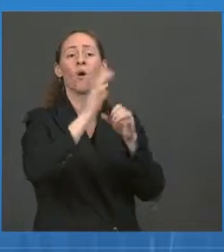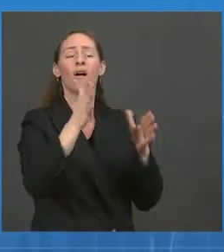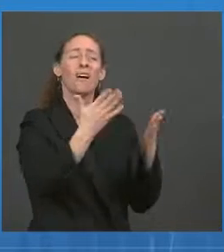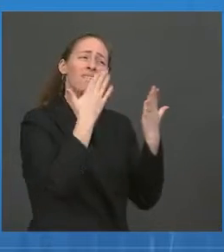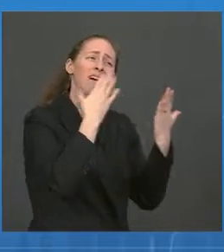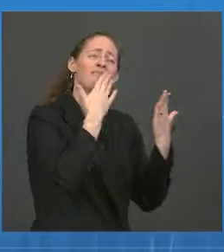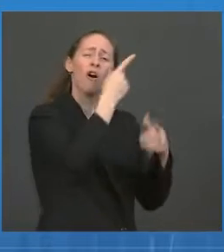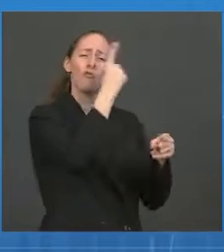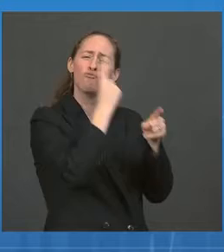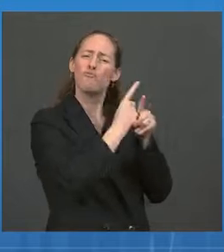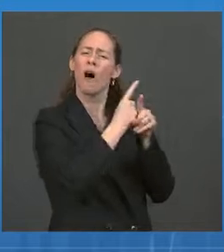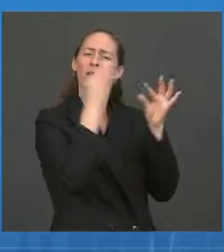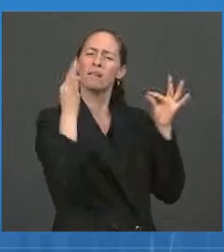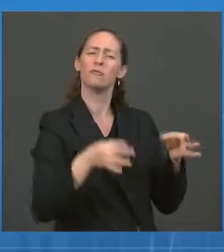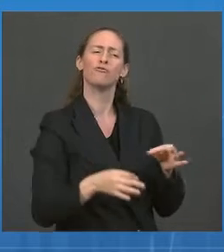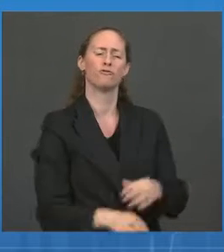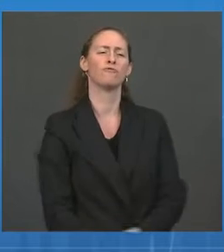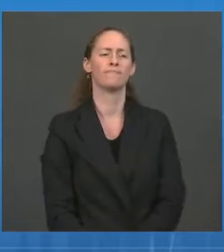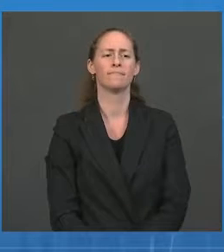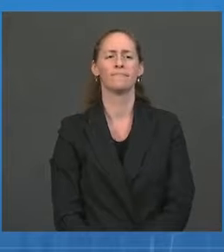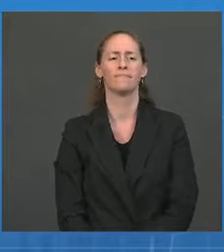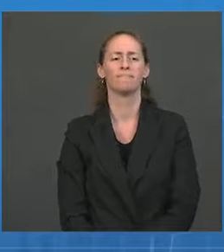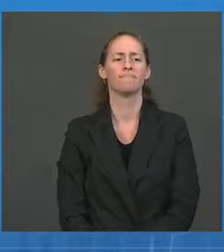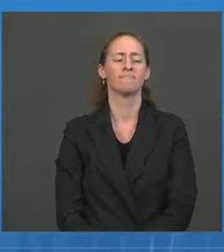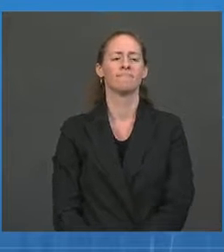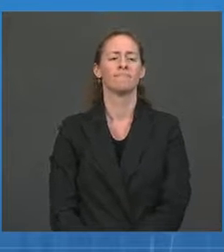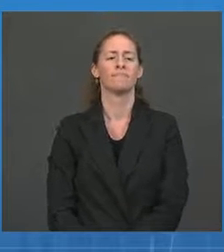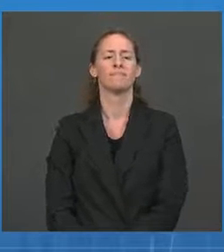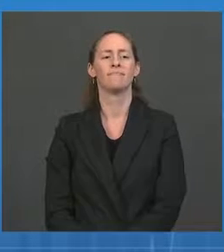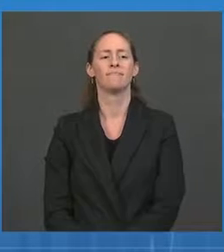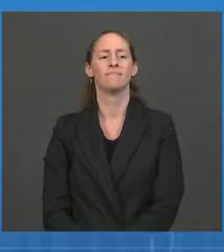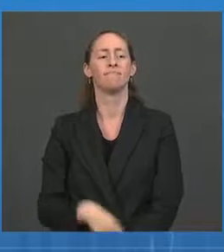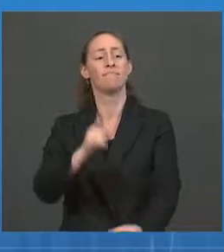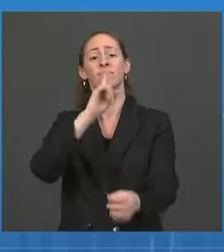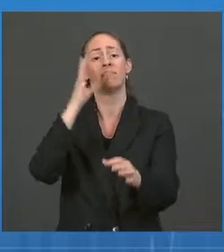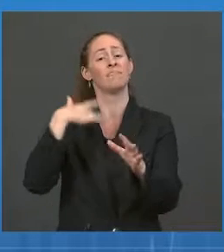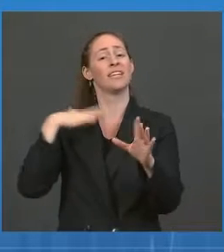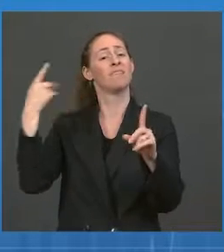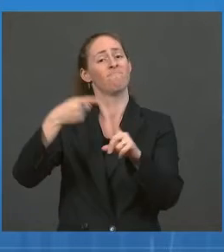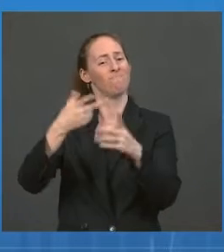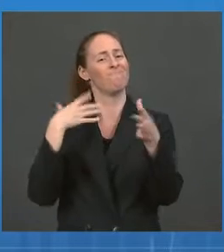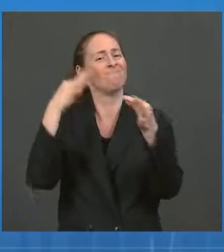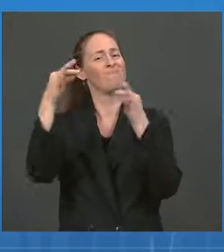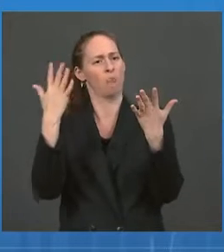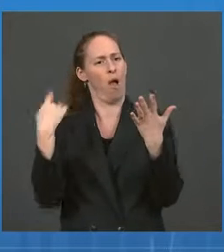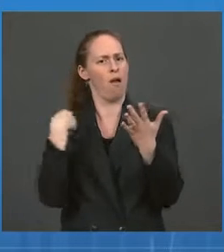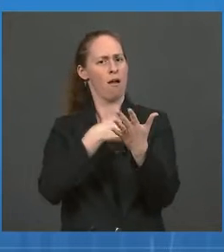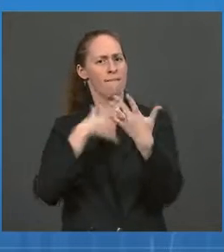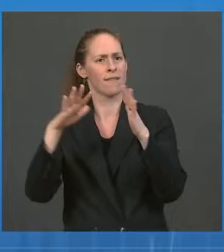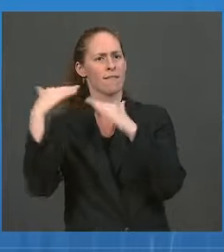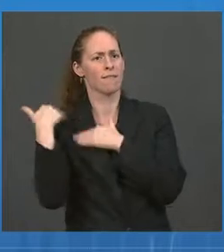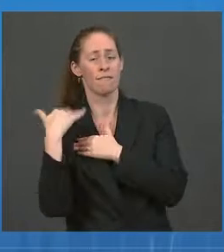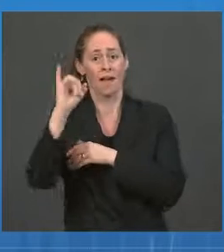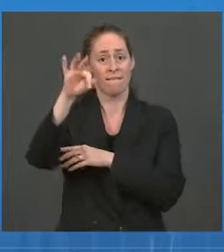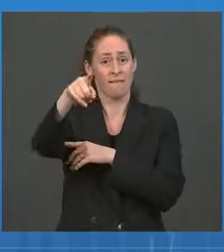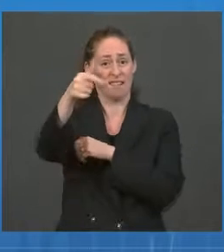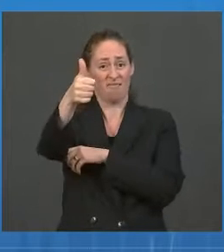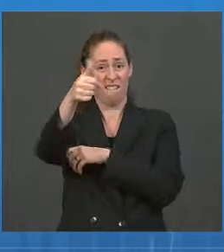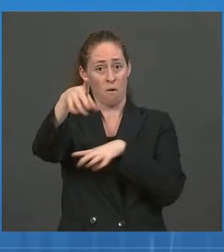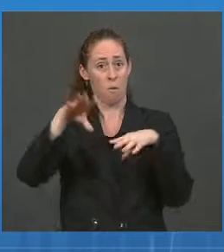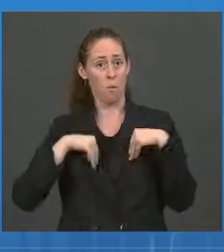So I'll call I will close with this call to action. If you're the leader of a business, a college